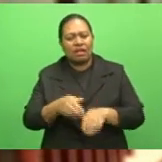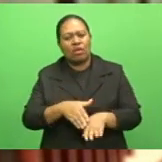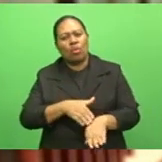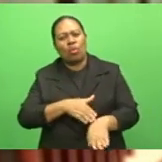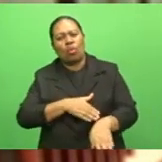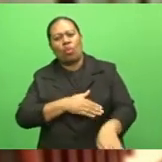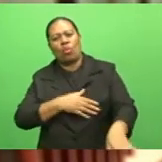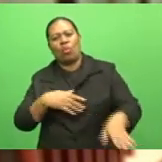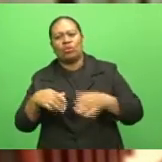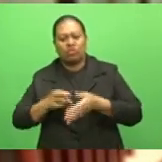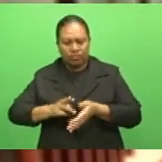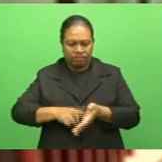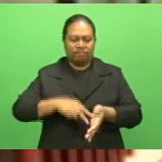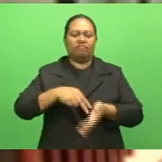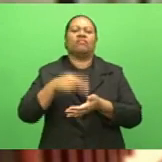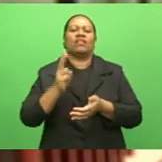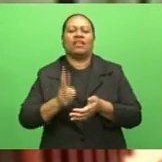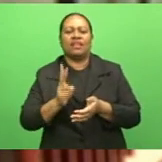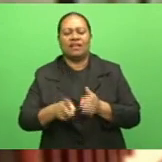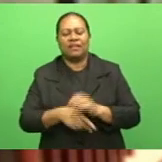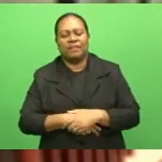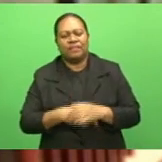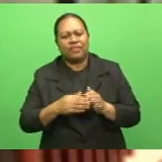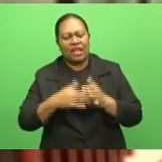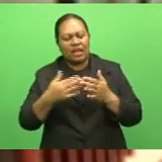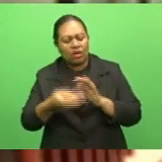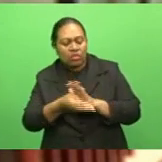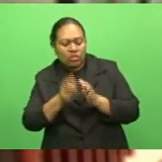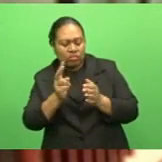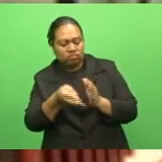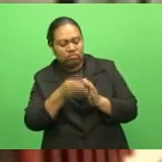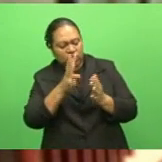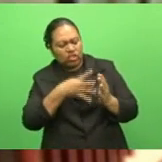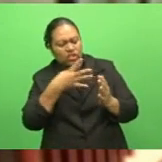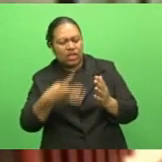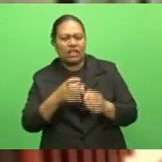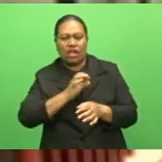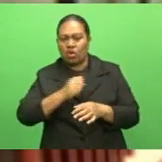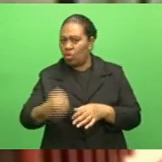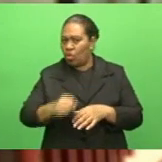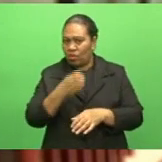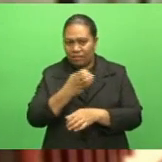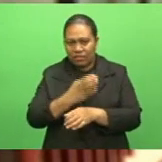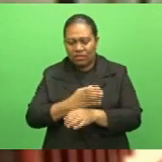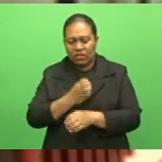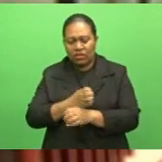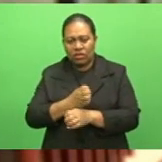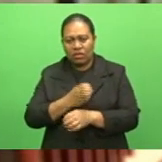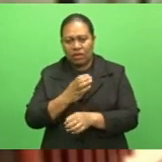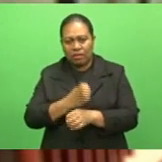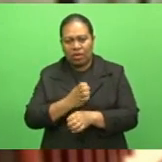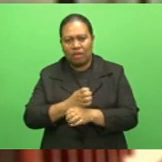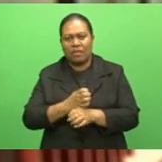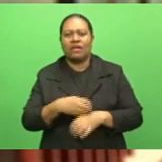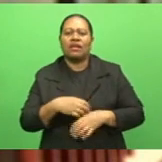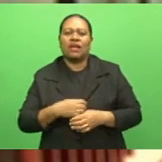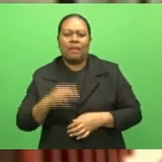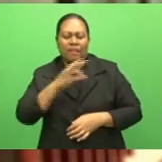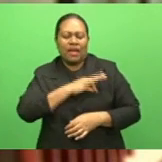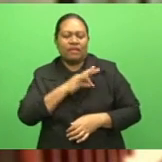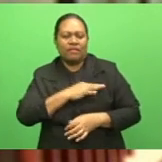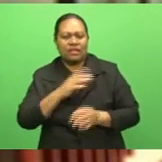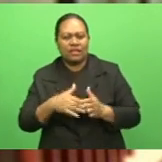The RBA has revised up their unemployment rate to a peak of 10 percent in December 2020, with the Australian